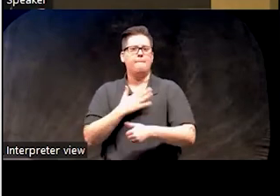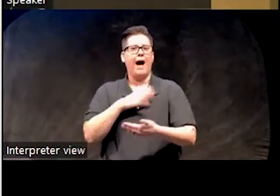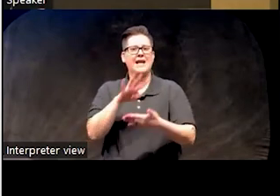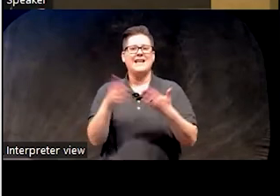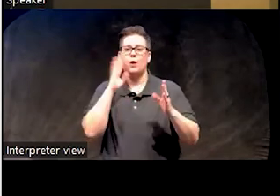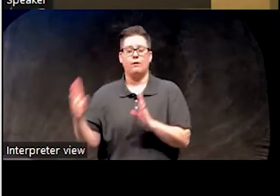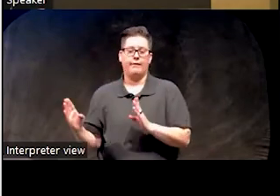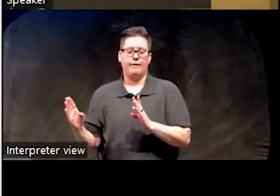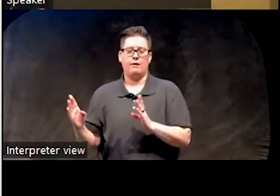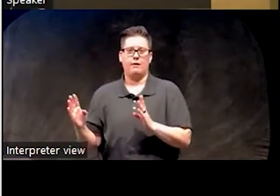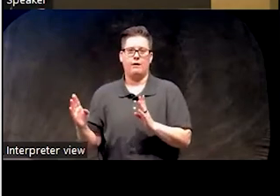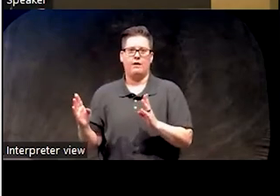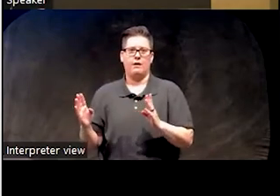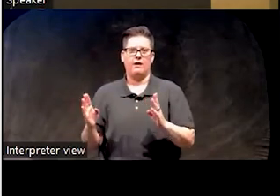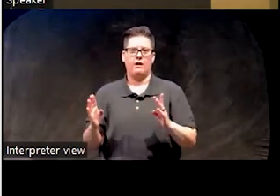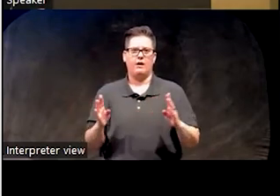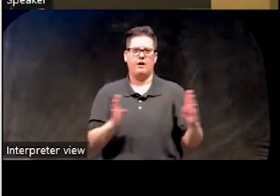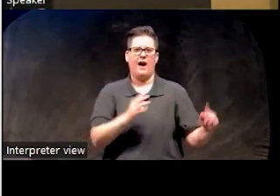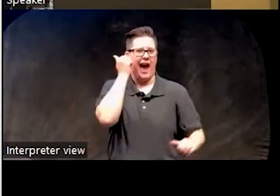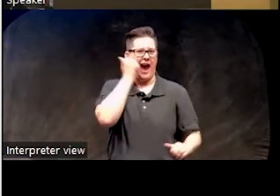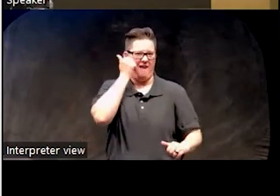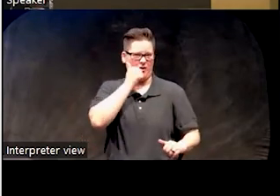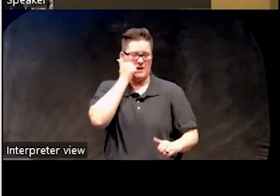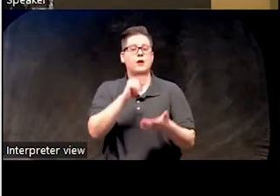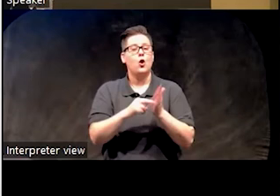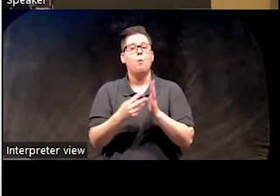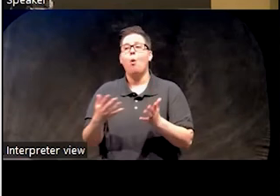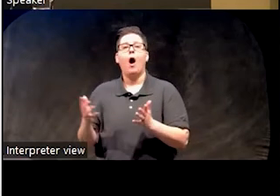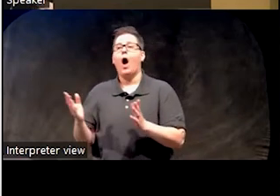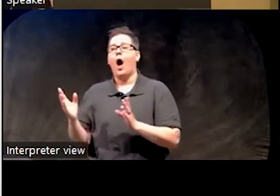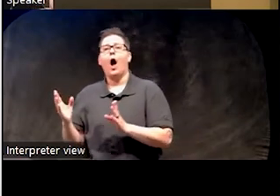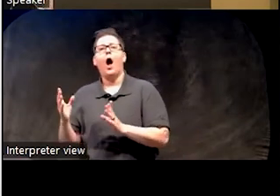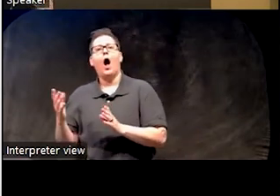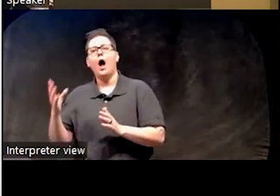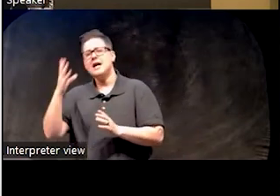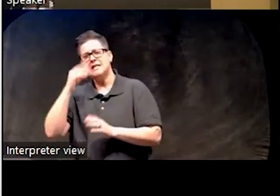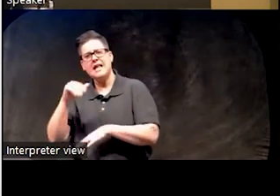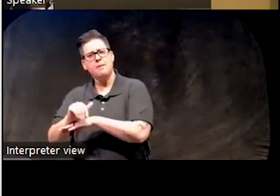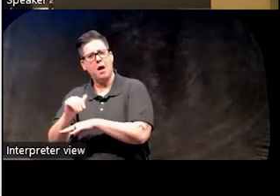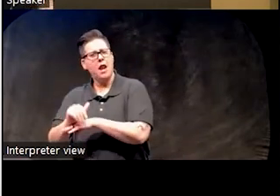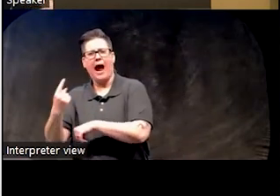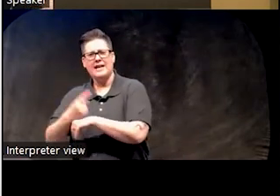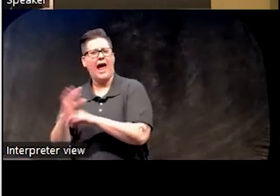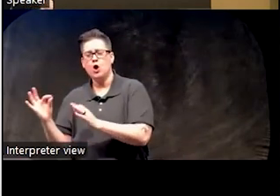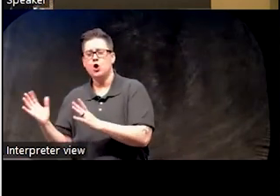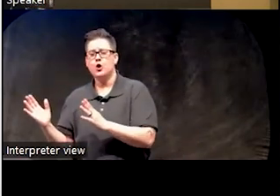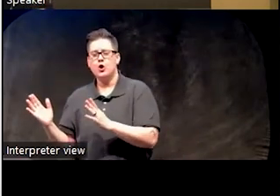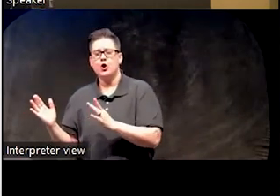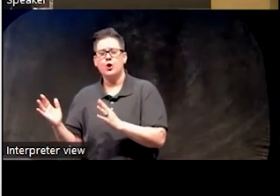shifts later and later. So you go through a period of time where you're kind of sleeping at night and functioning during the day and then